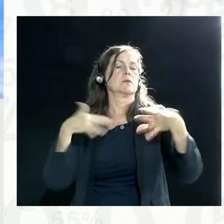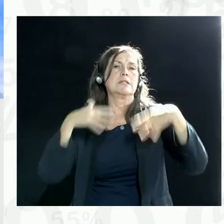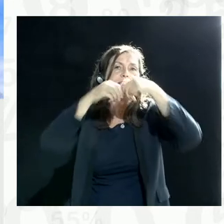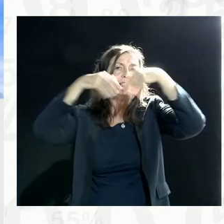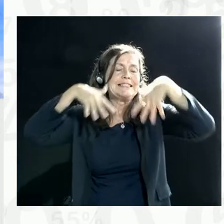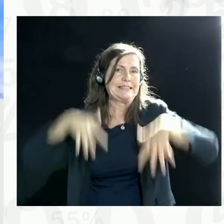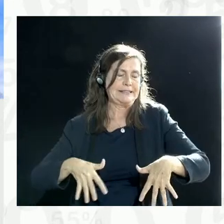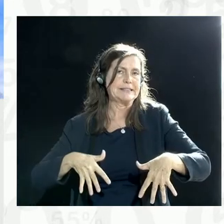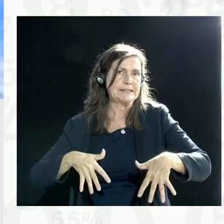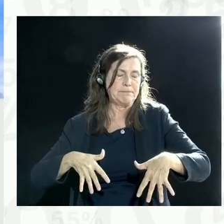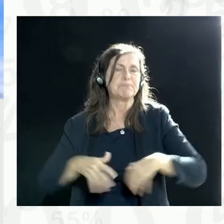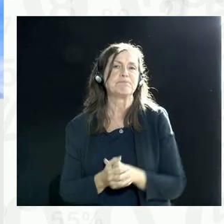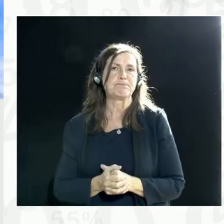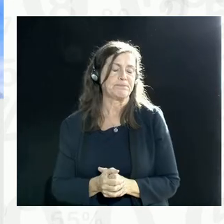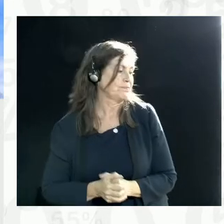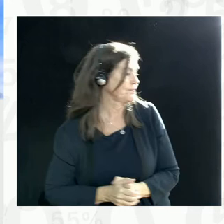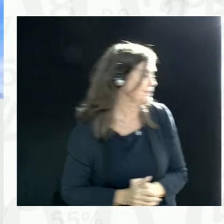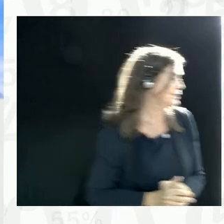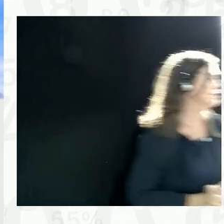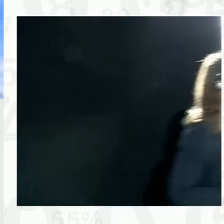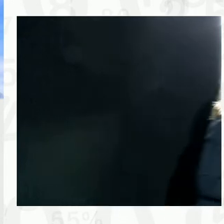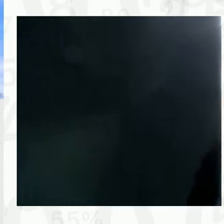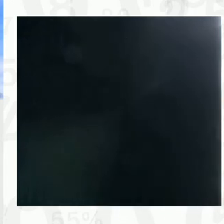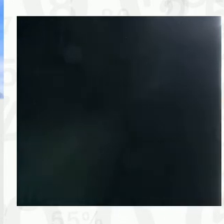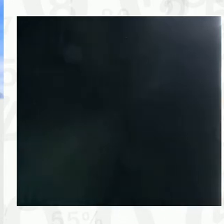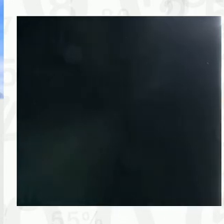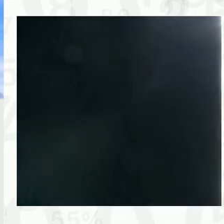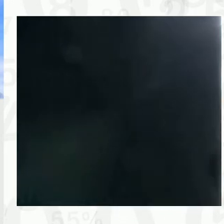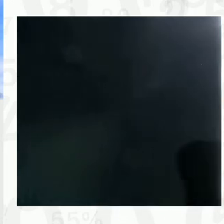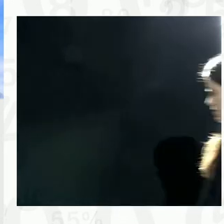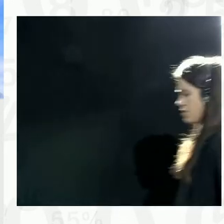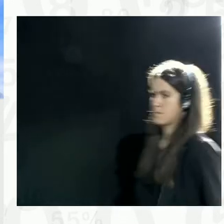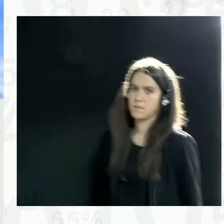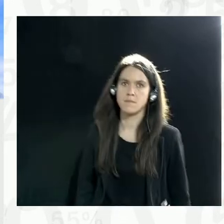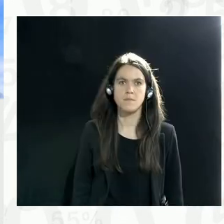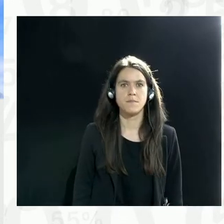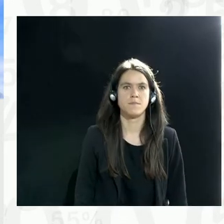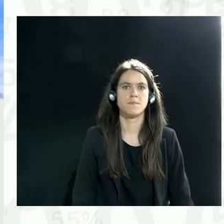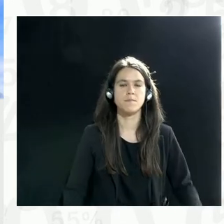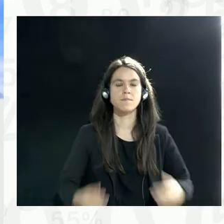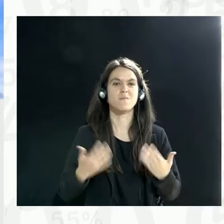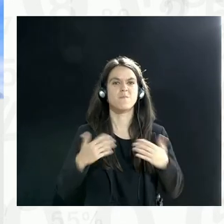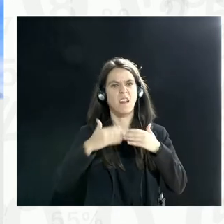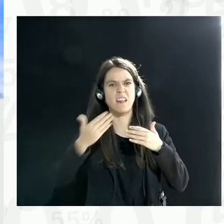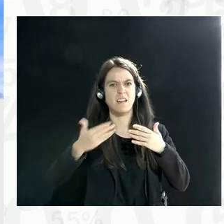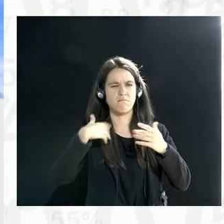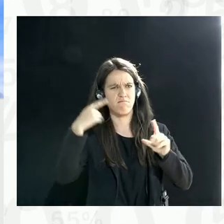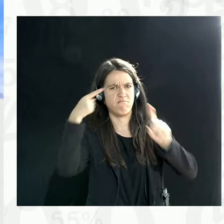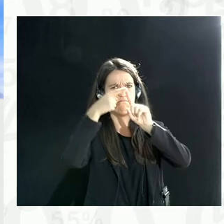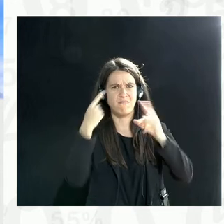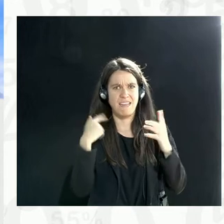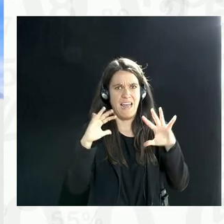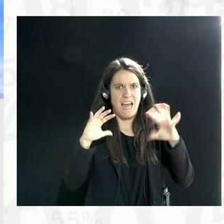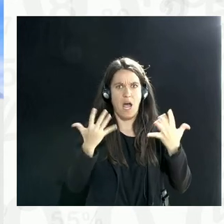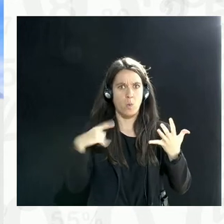the next point, which is how on earth do you do all of this risk